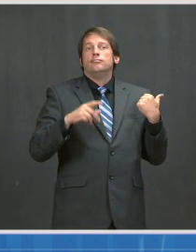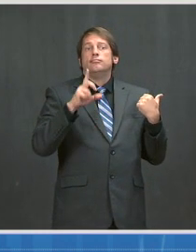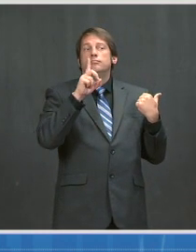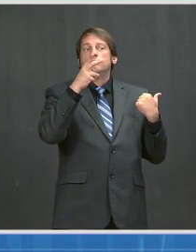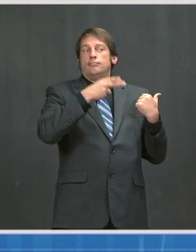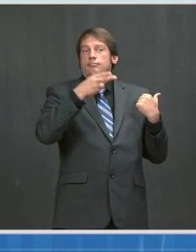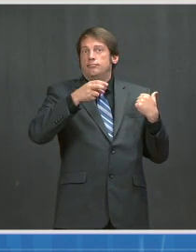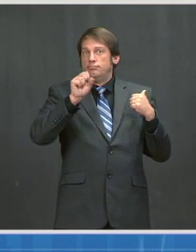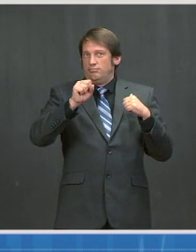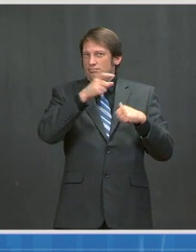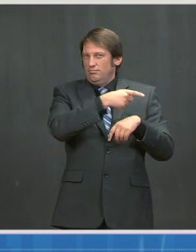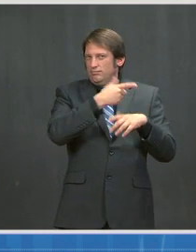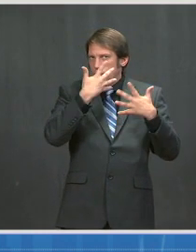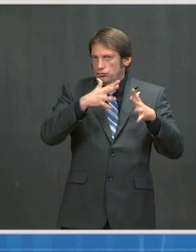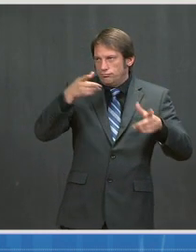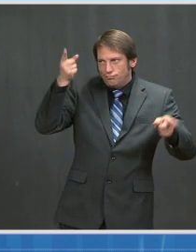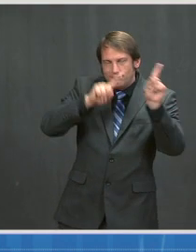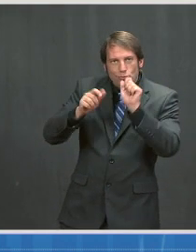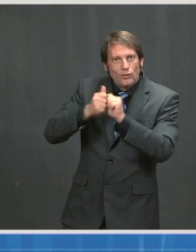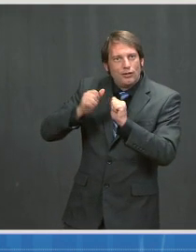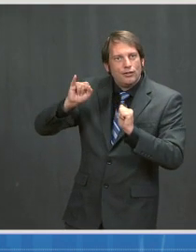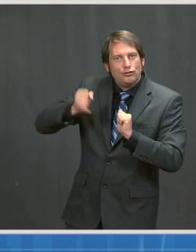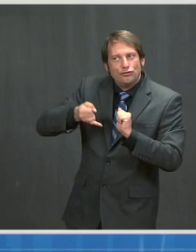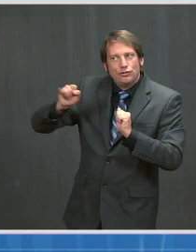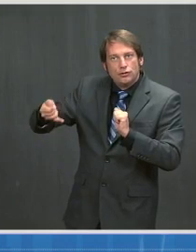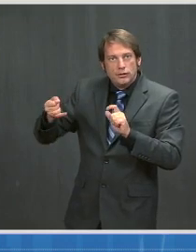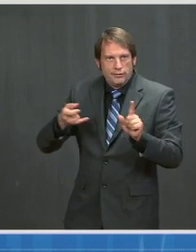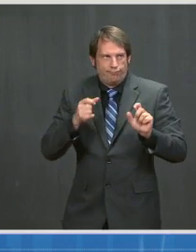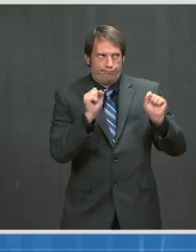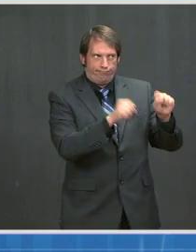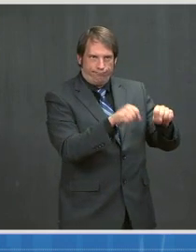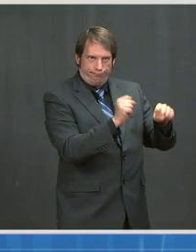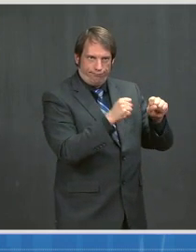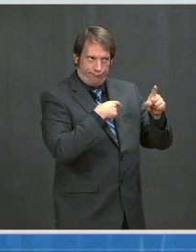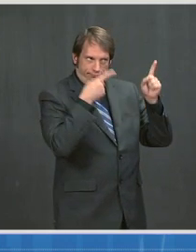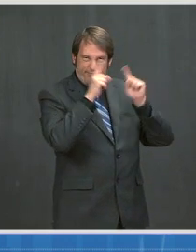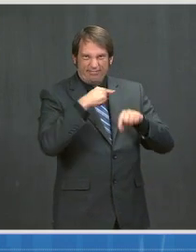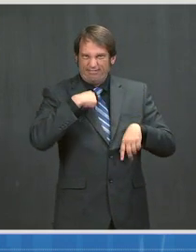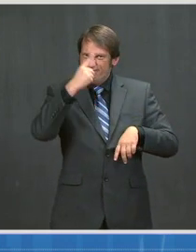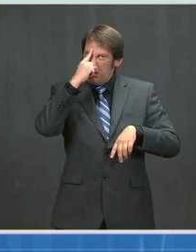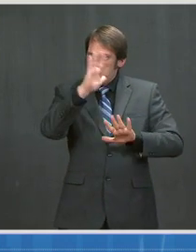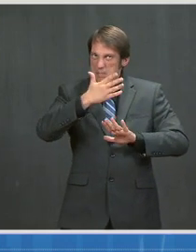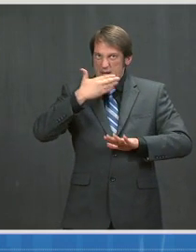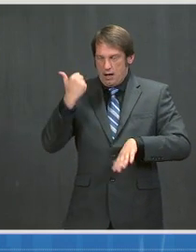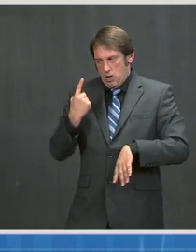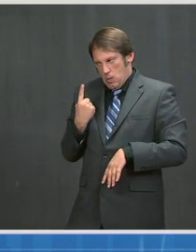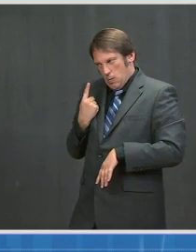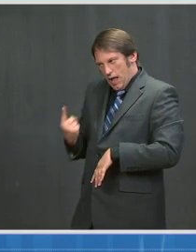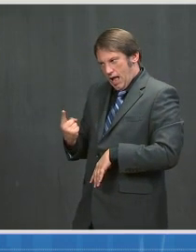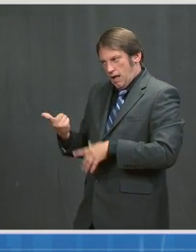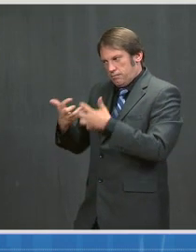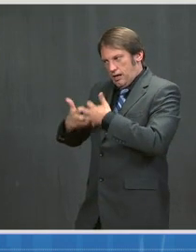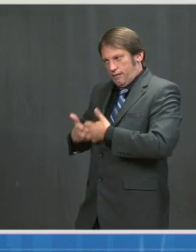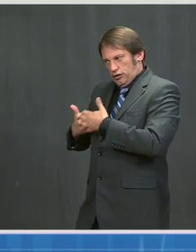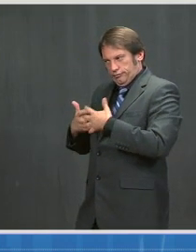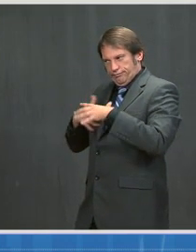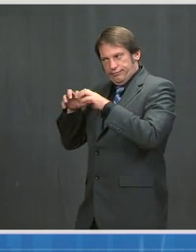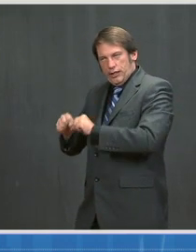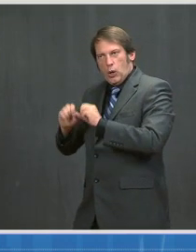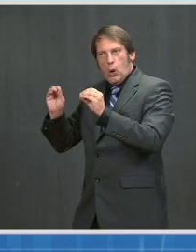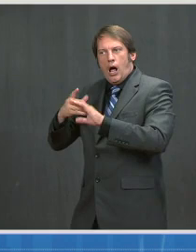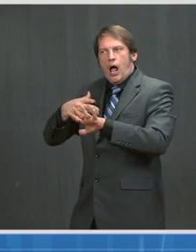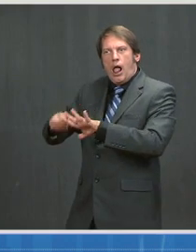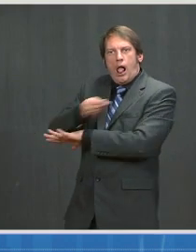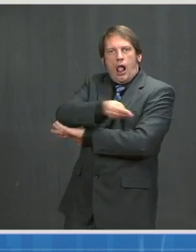AstraZeneca in complete collaboration. And so, AstraZeneca also agreed that this was the right course. As for